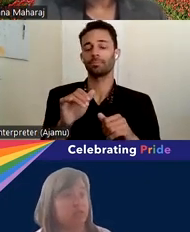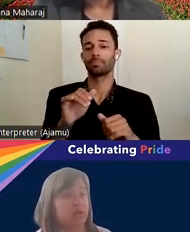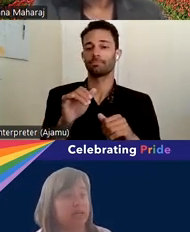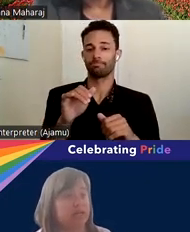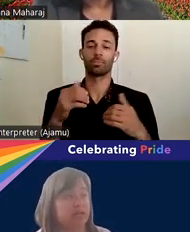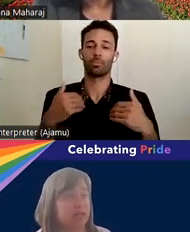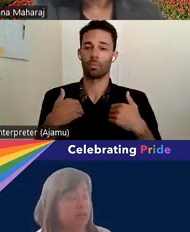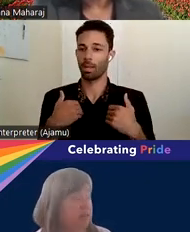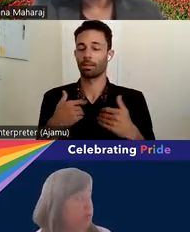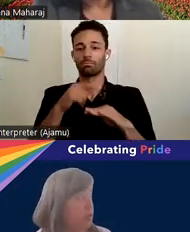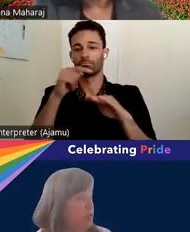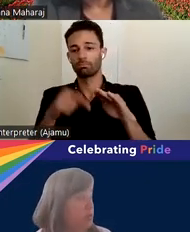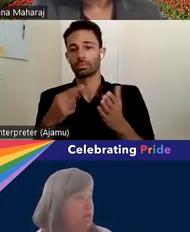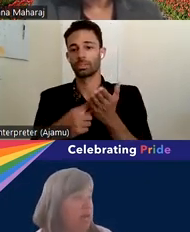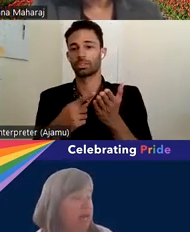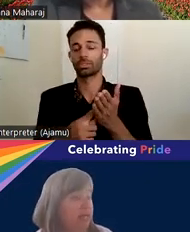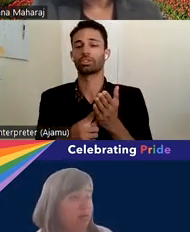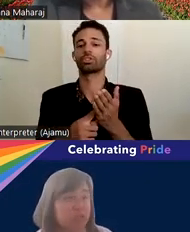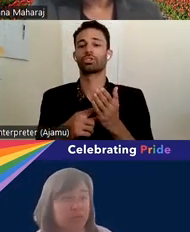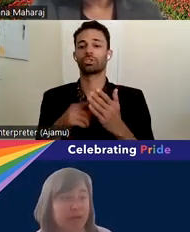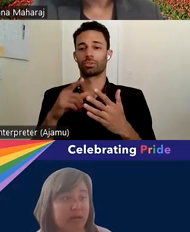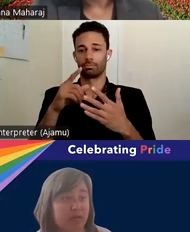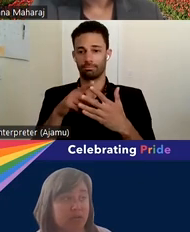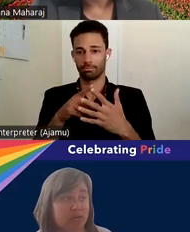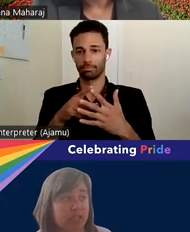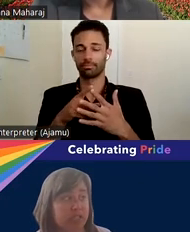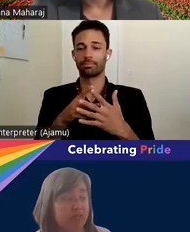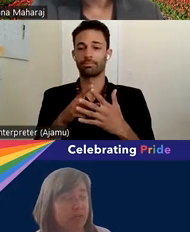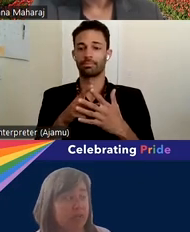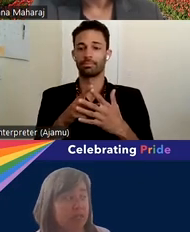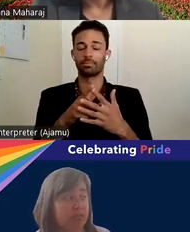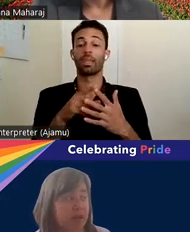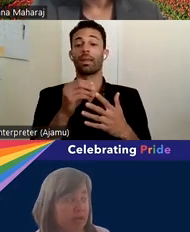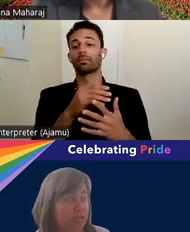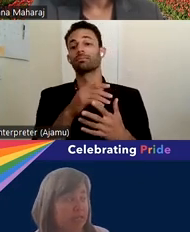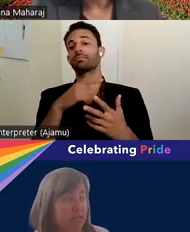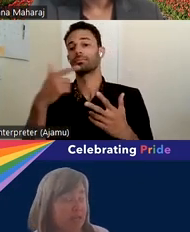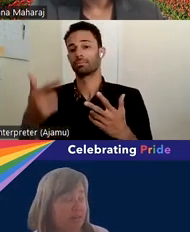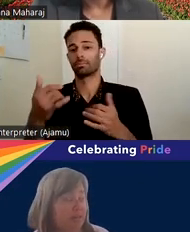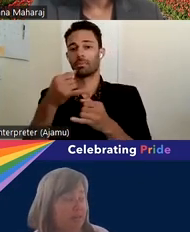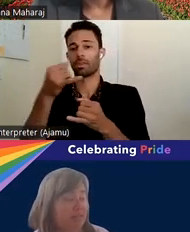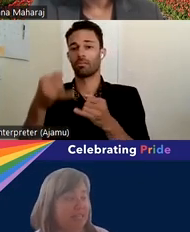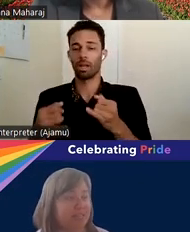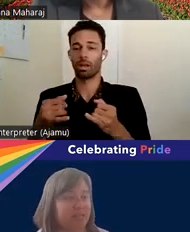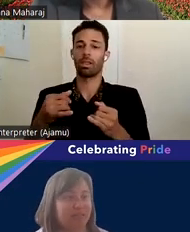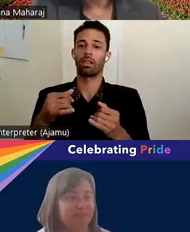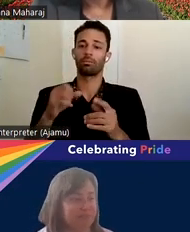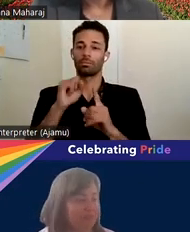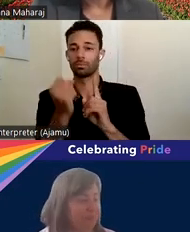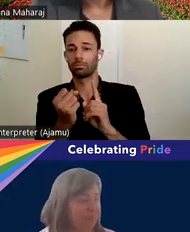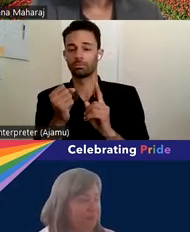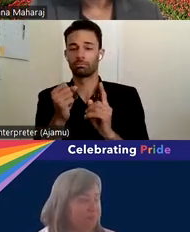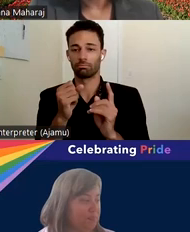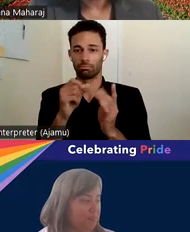discussion around case study number two, and I will turn it back over to Rajana for this final case study in today's meeting.